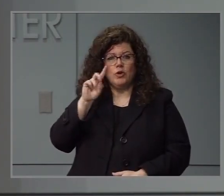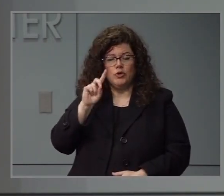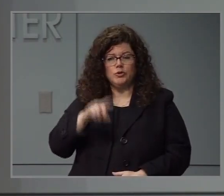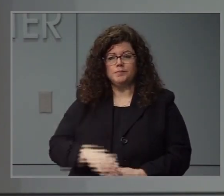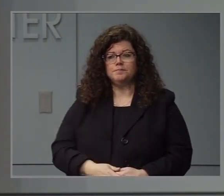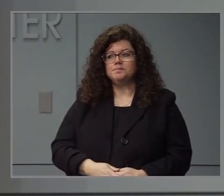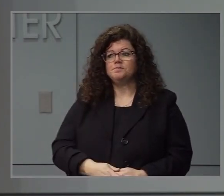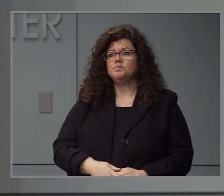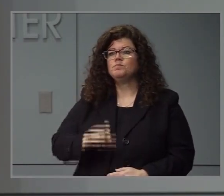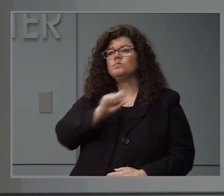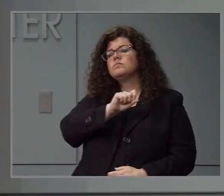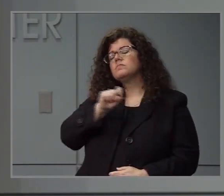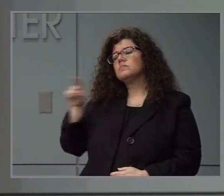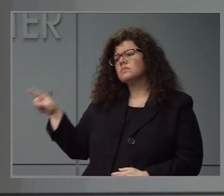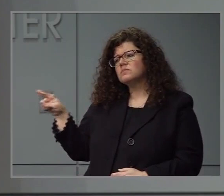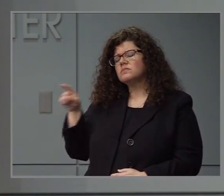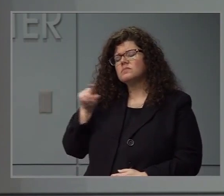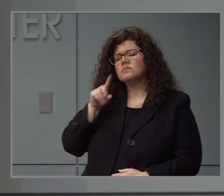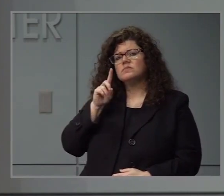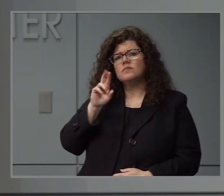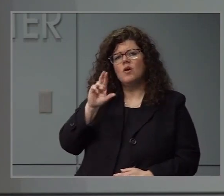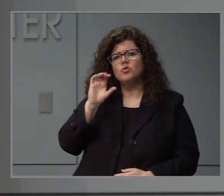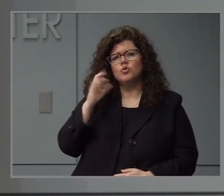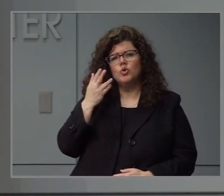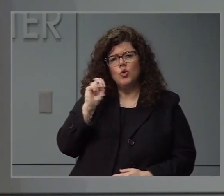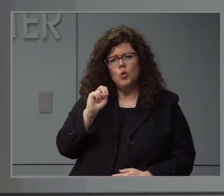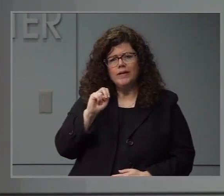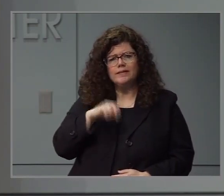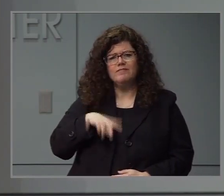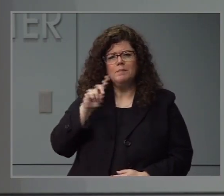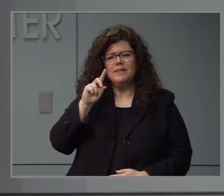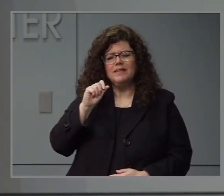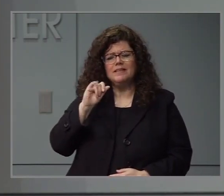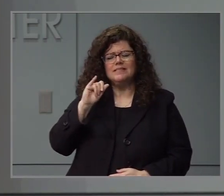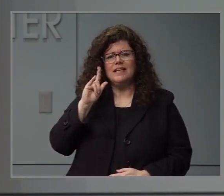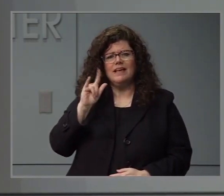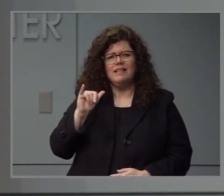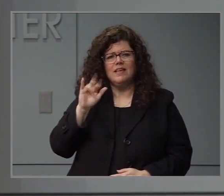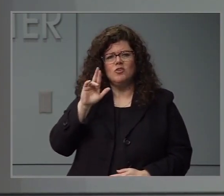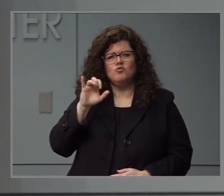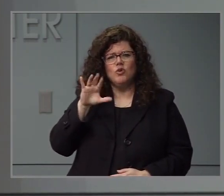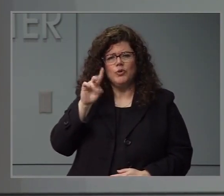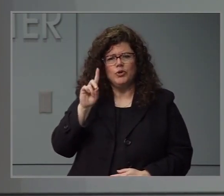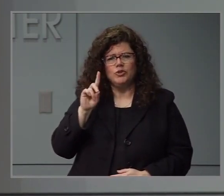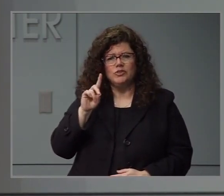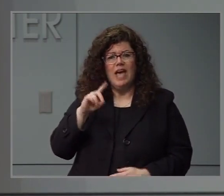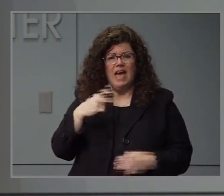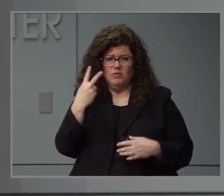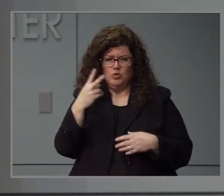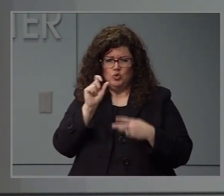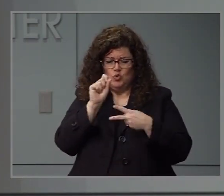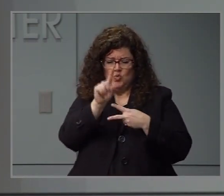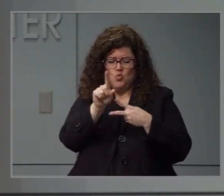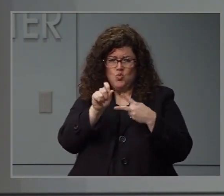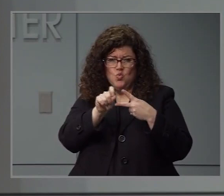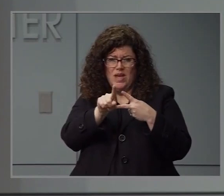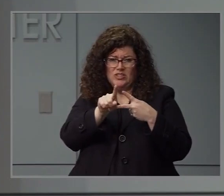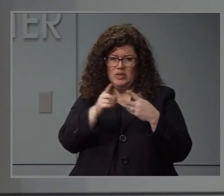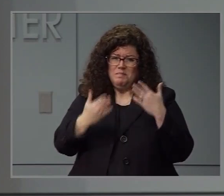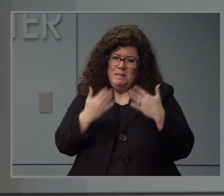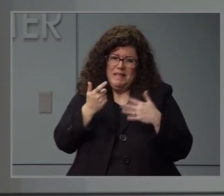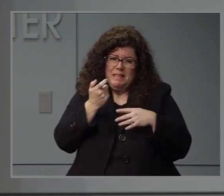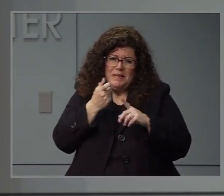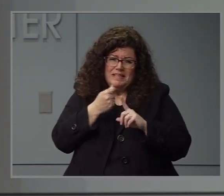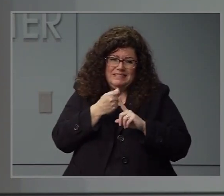Yes, Dr. Cohen, this is Rick Curl with The Daily Record and done. And this may be a little, it's a two part question and it may be a little out of